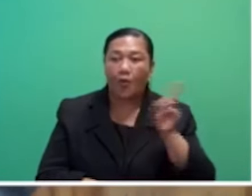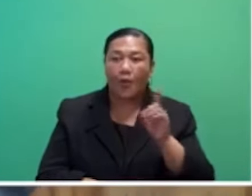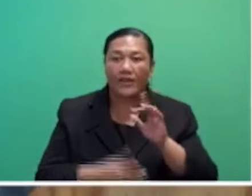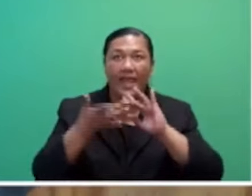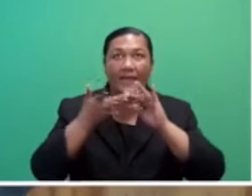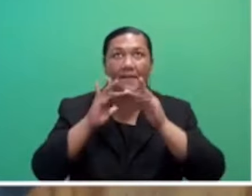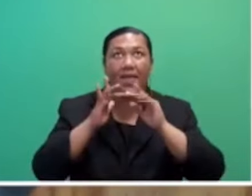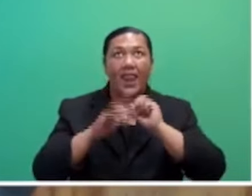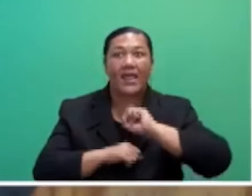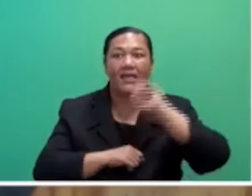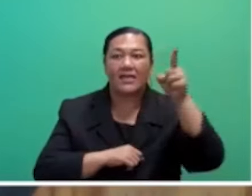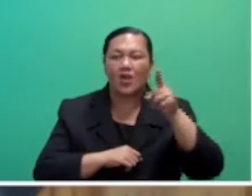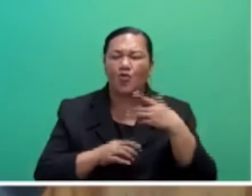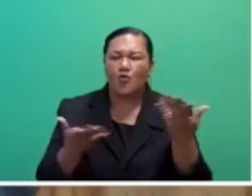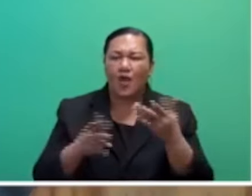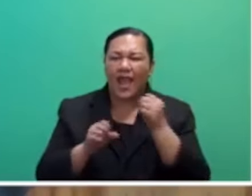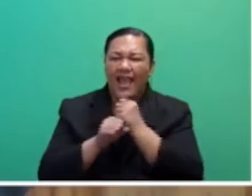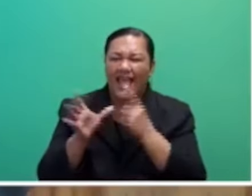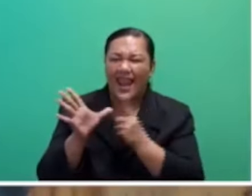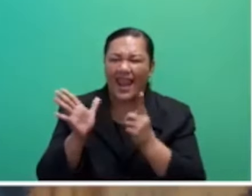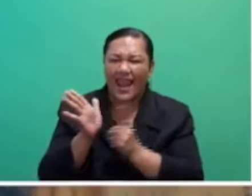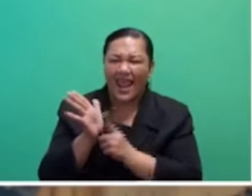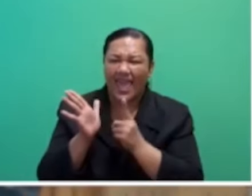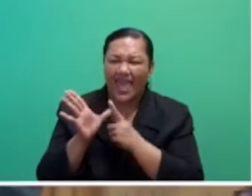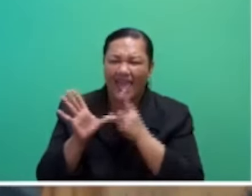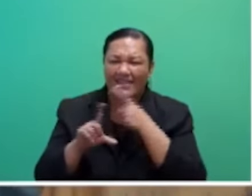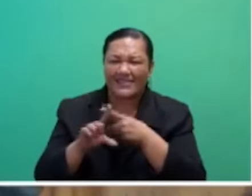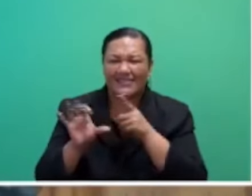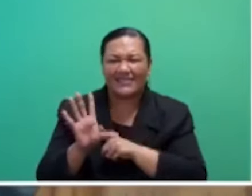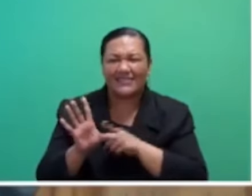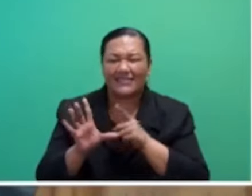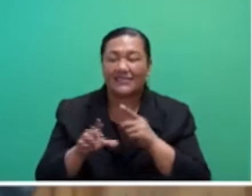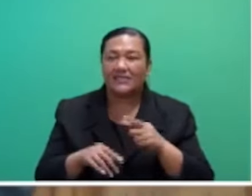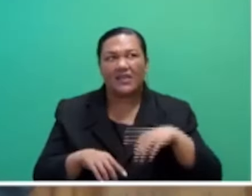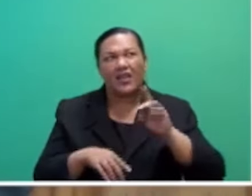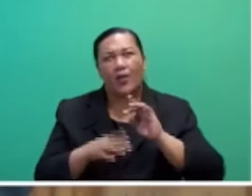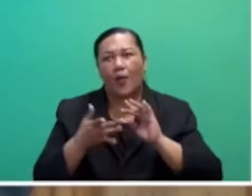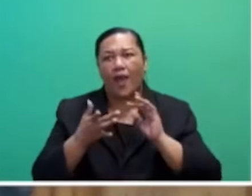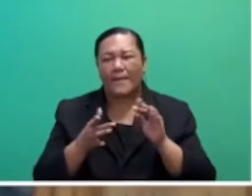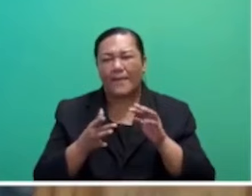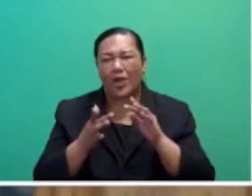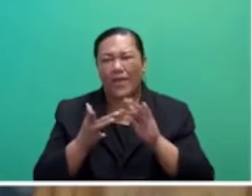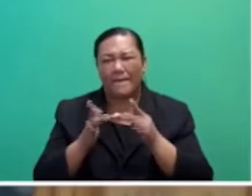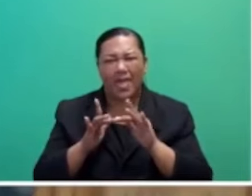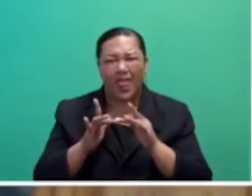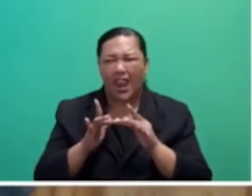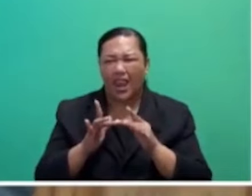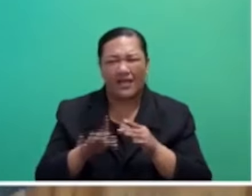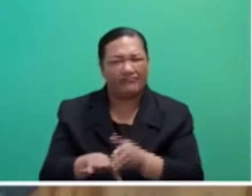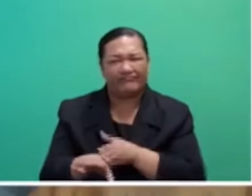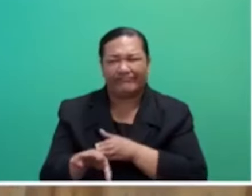because it takes months for ministers to even respond to their email. Honourable Speaker,